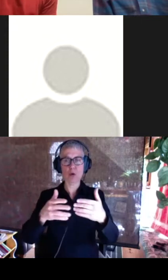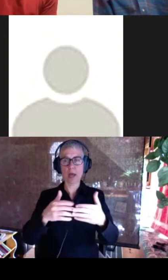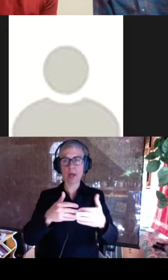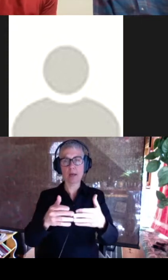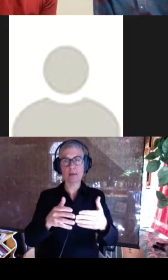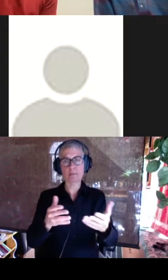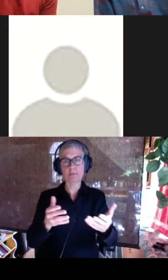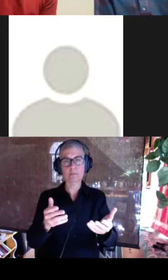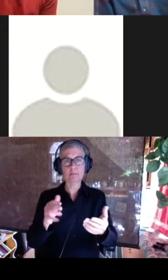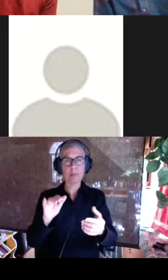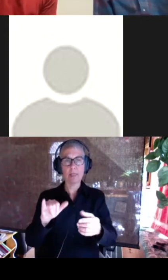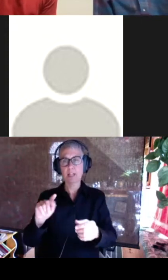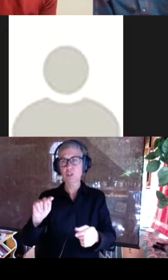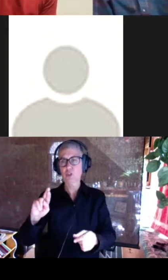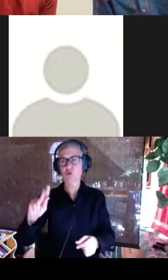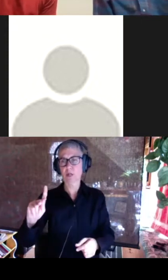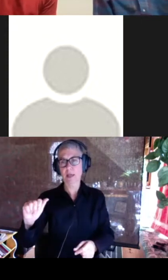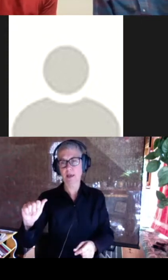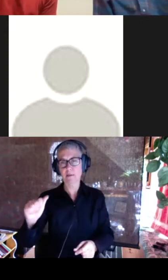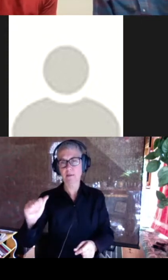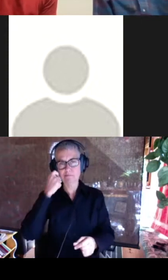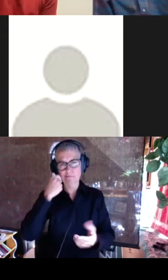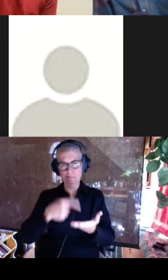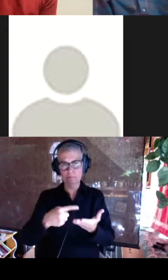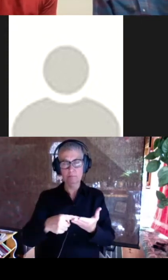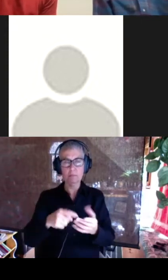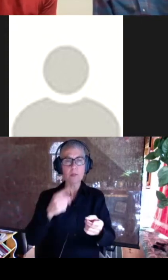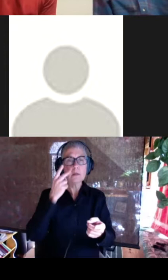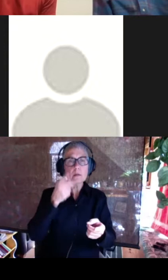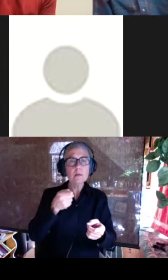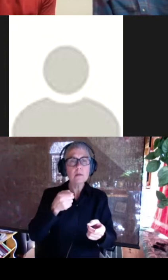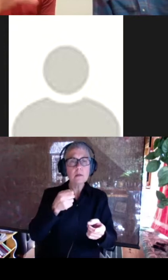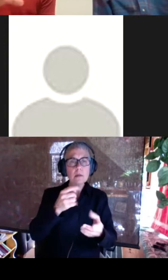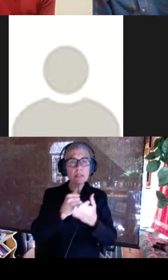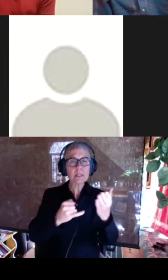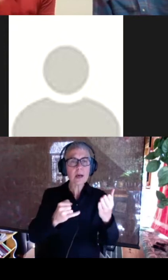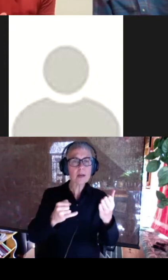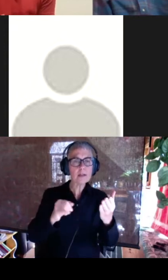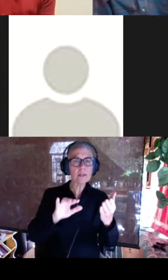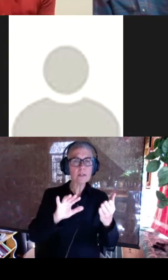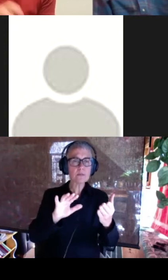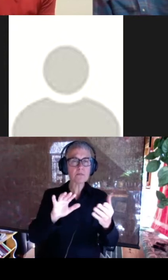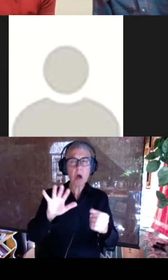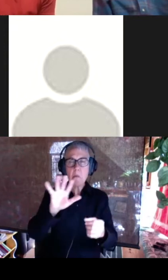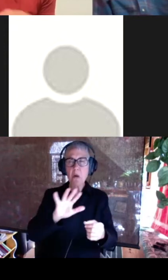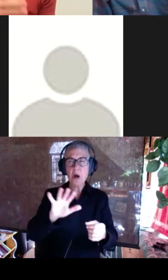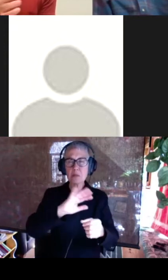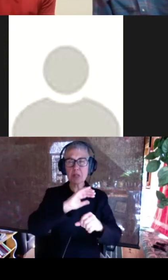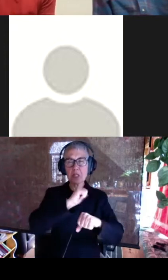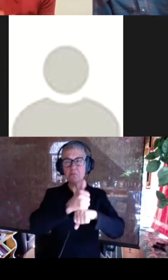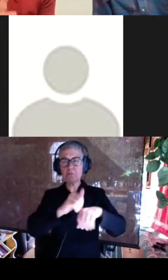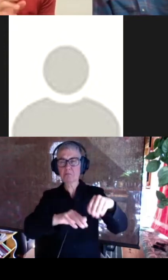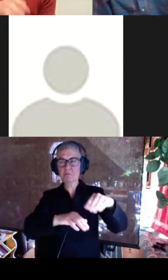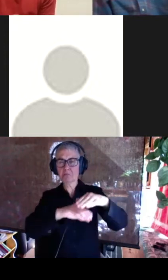the trig A protein that I talked about earlier. And you can see that the designs are, you know, proximally situated to the surface